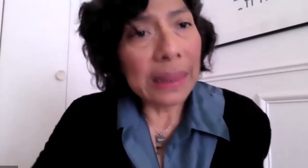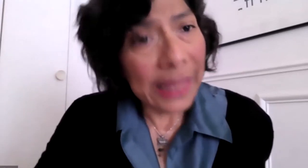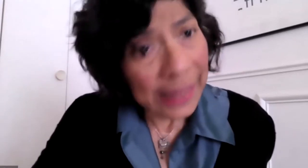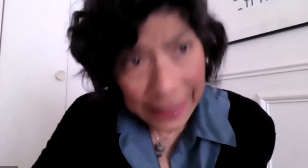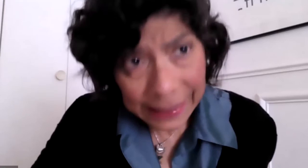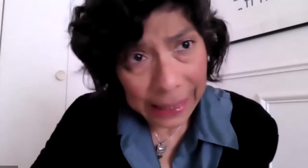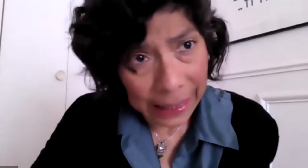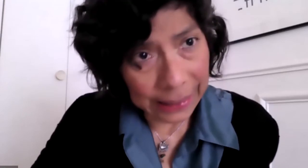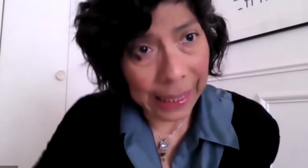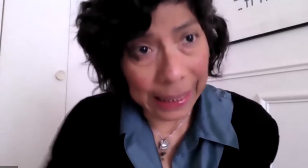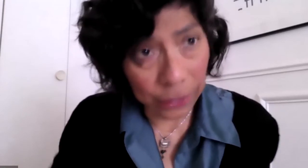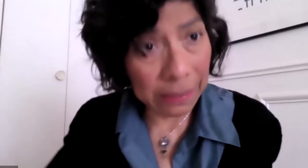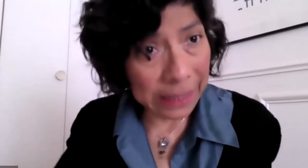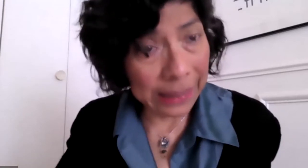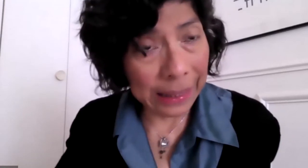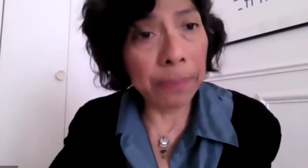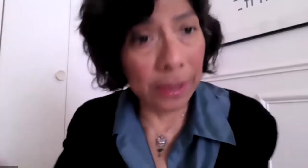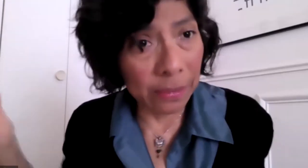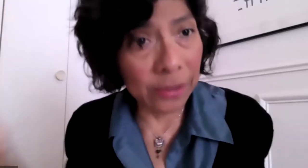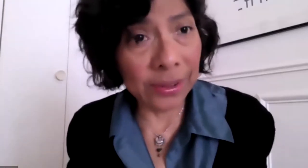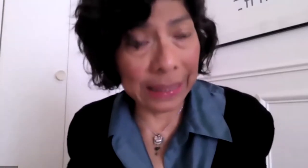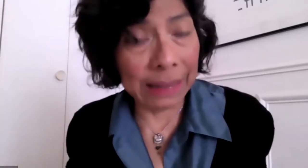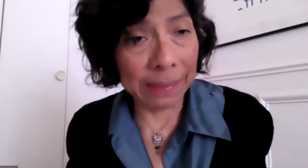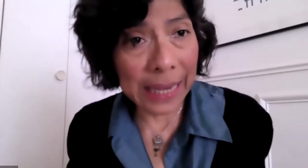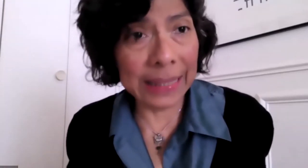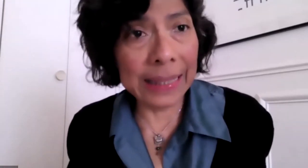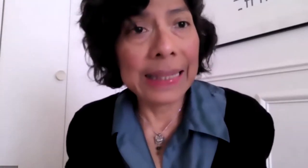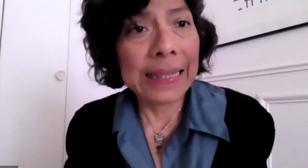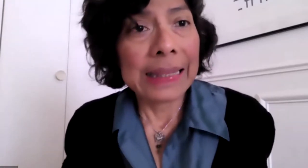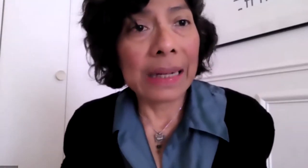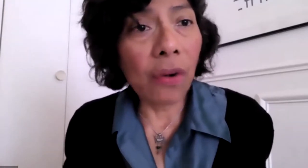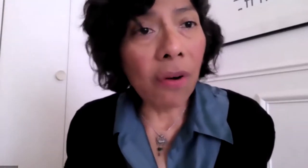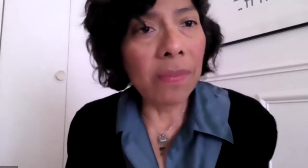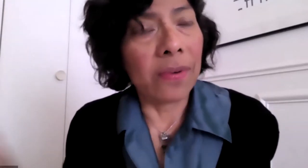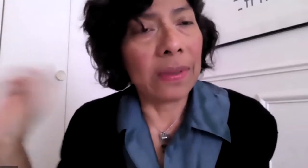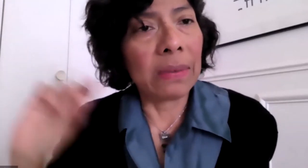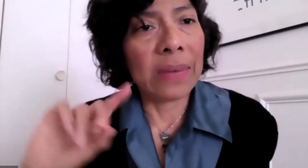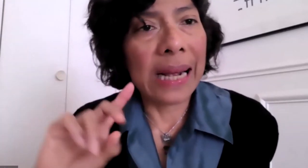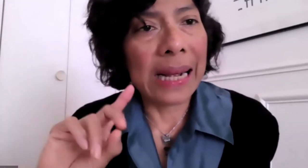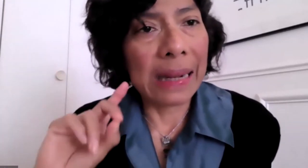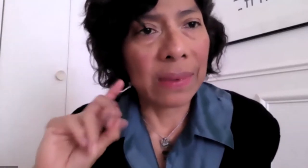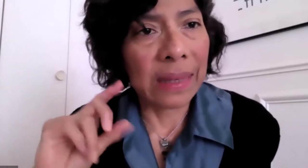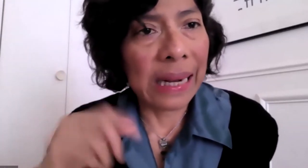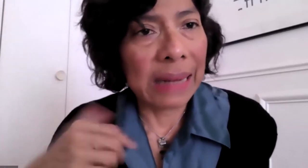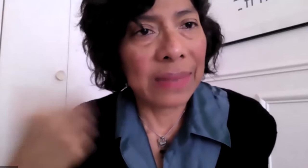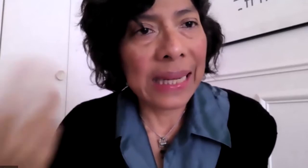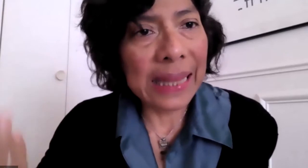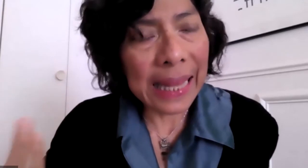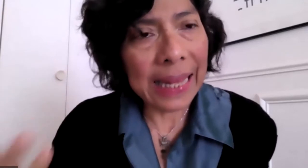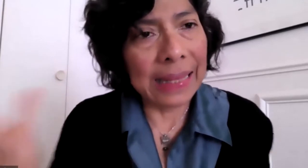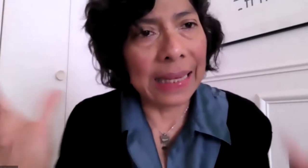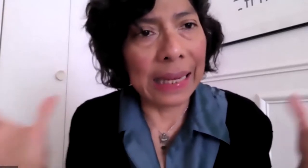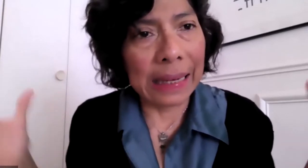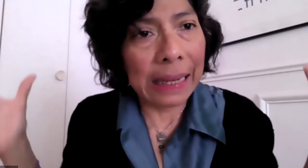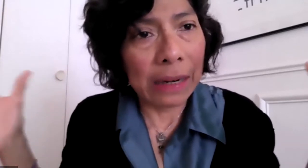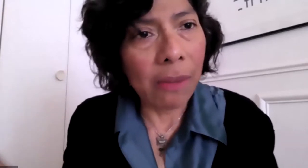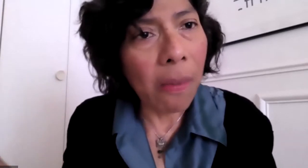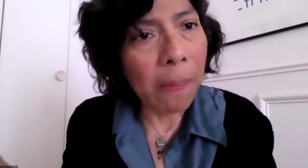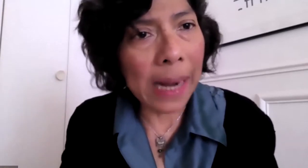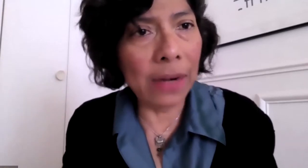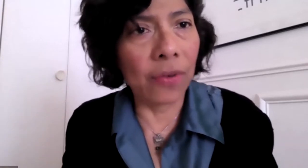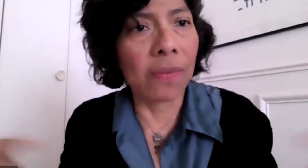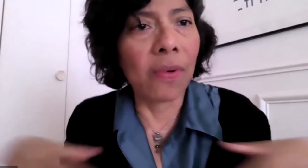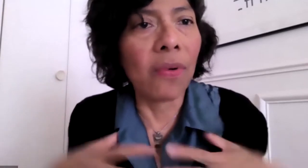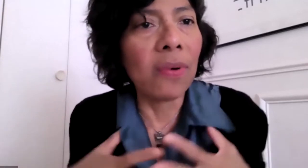called a phenotypical or genetically. Nowadays, we can talk about how an